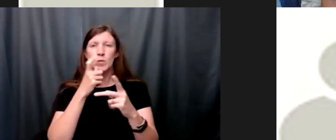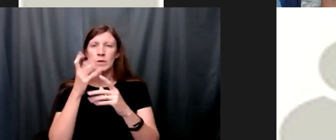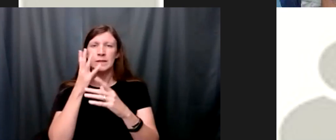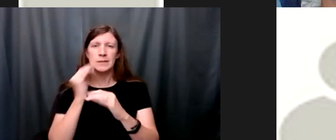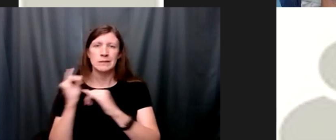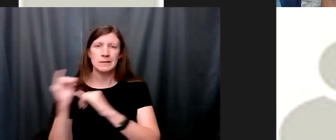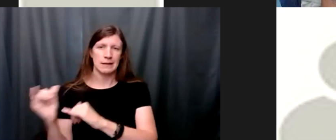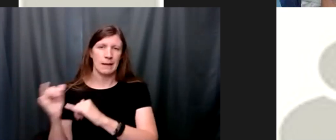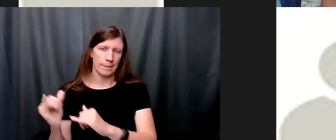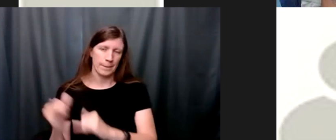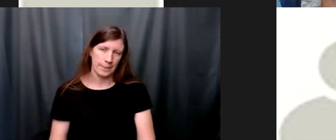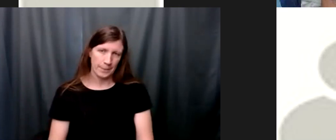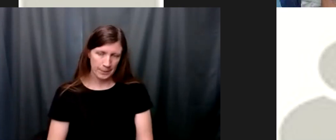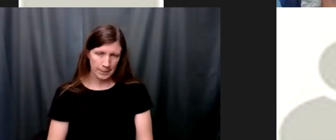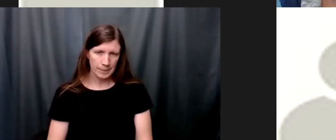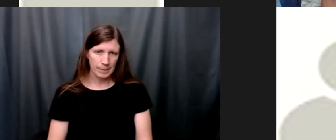had been